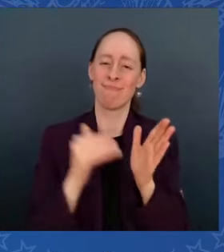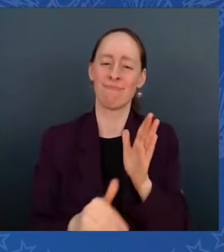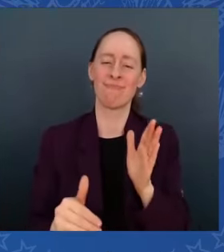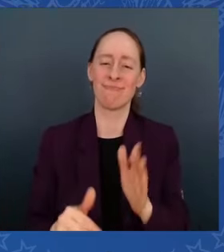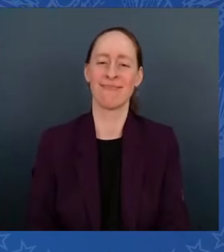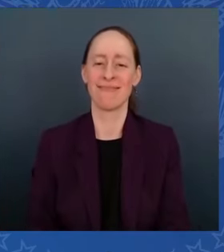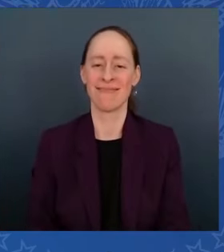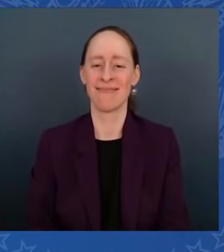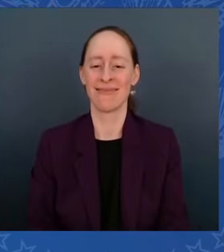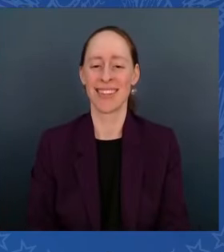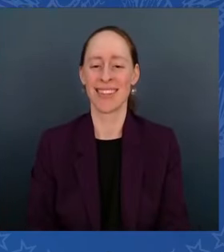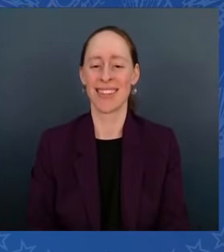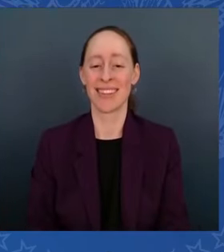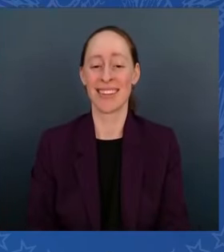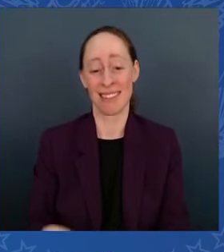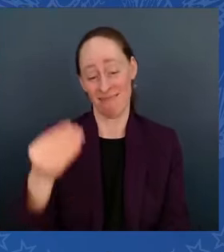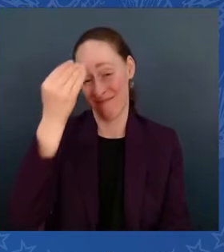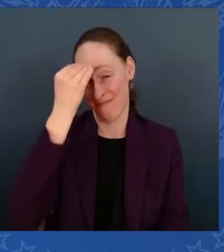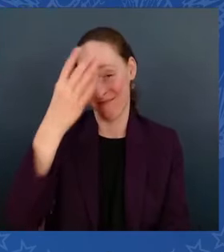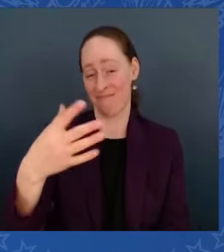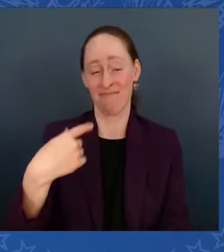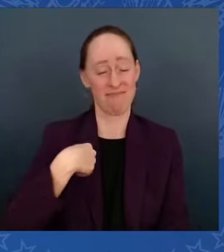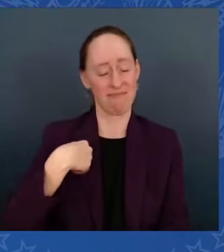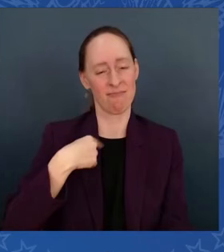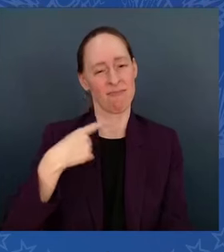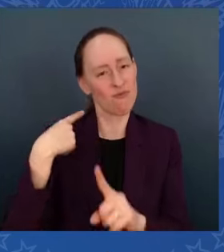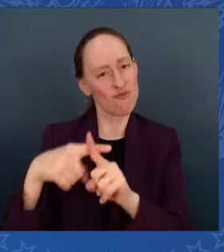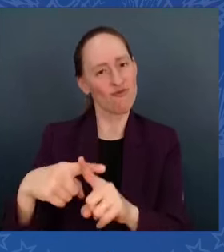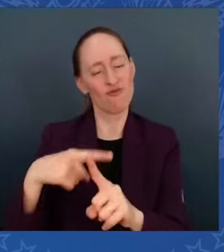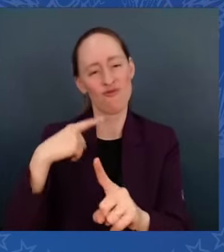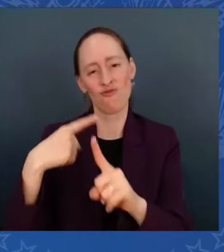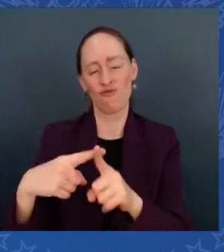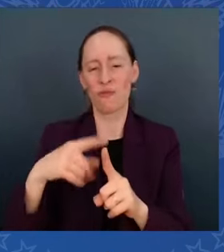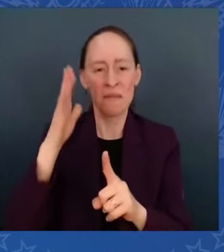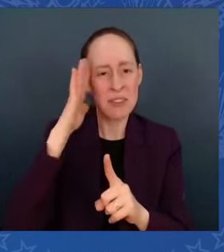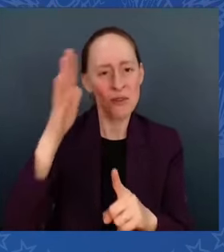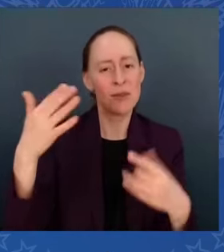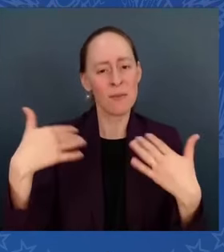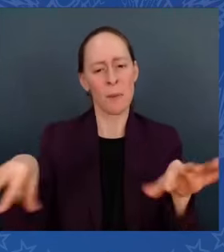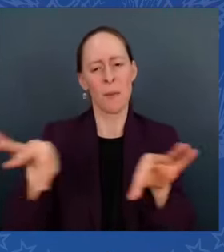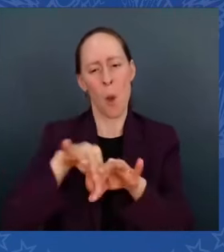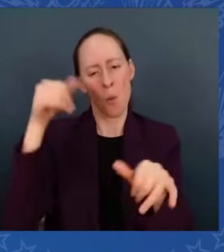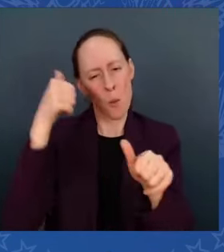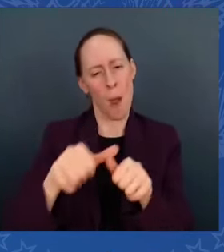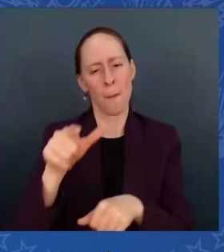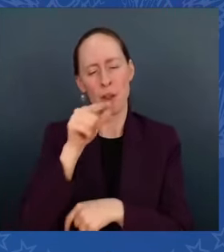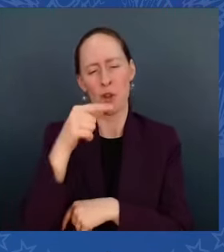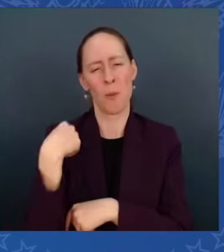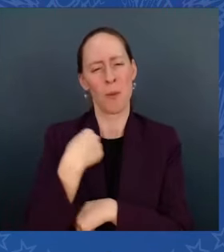more optimistic about our nation's future. You just remember who we are. We're the United States of America.